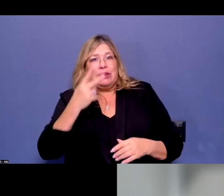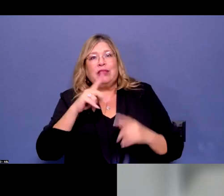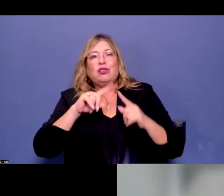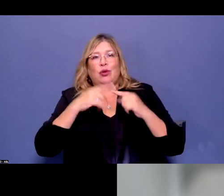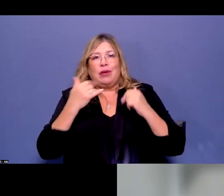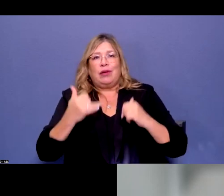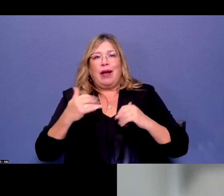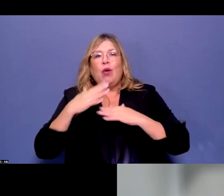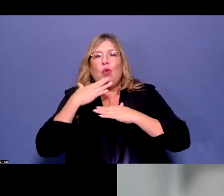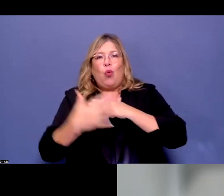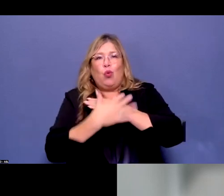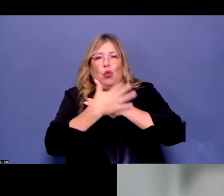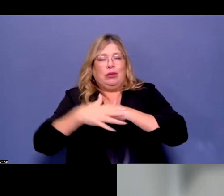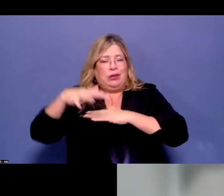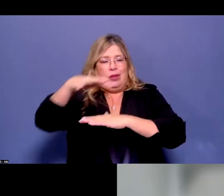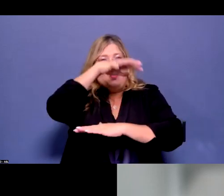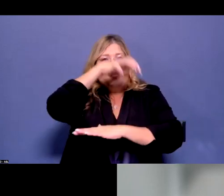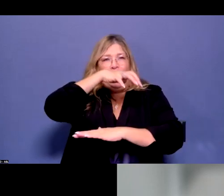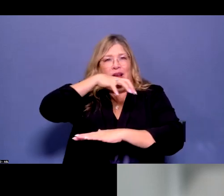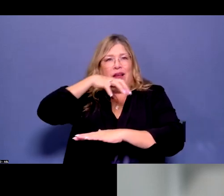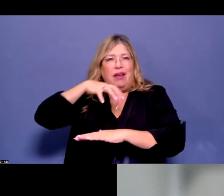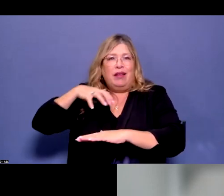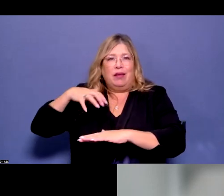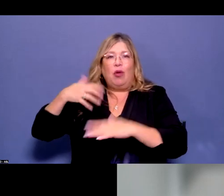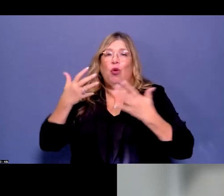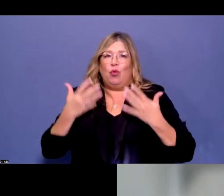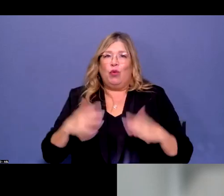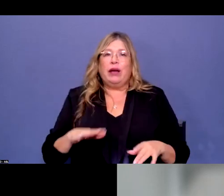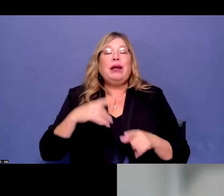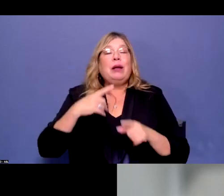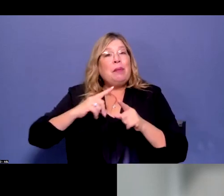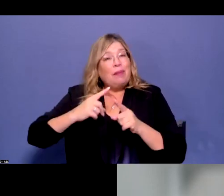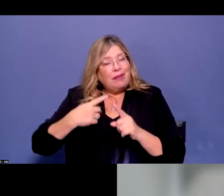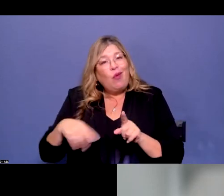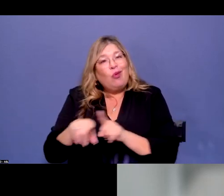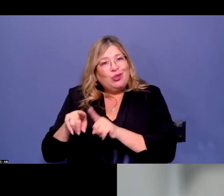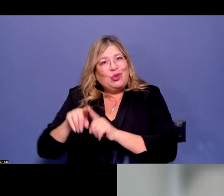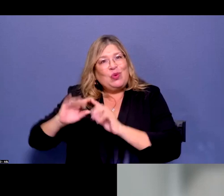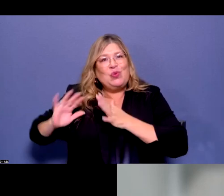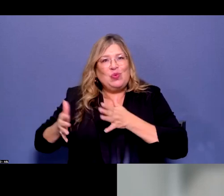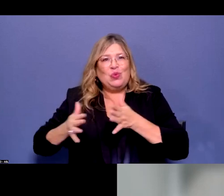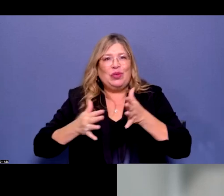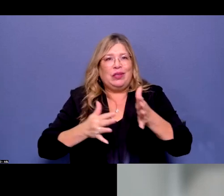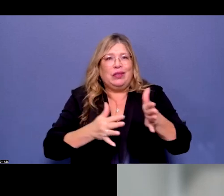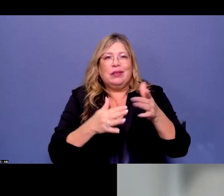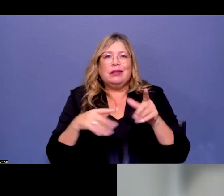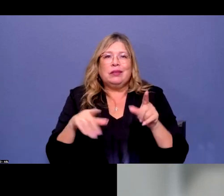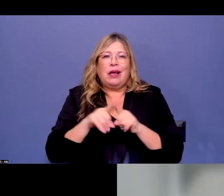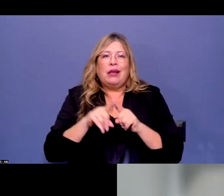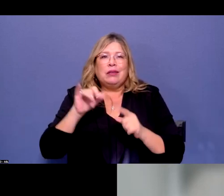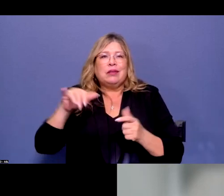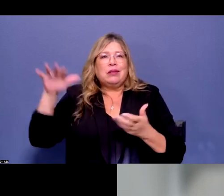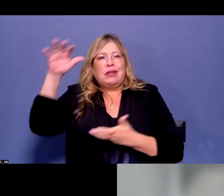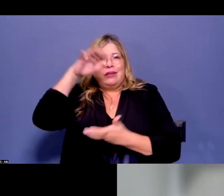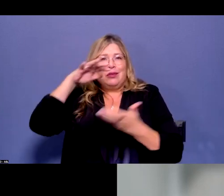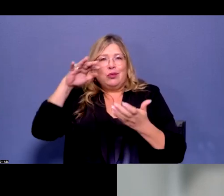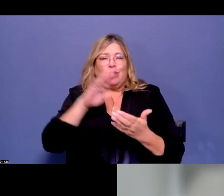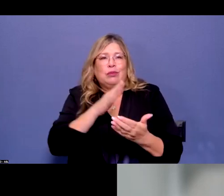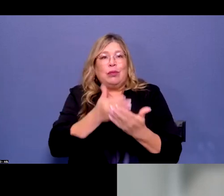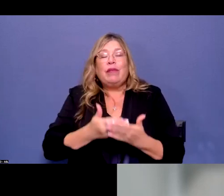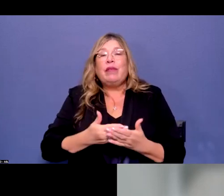in portions of that area, followed by the wind as the storm system arrives. But for a neighborhood and a